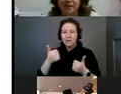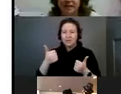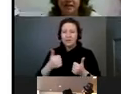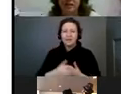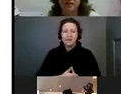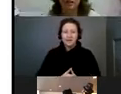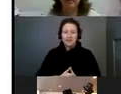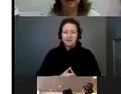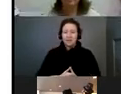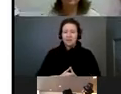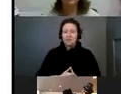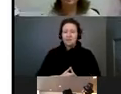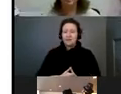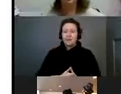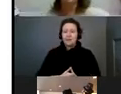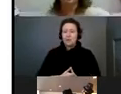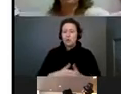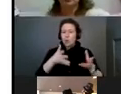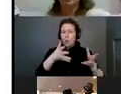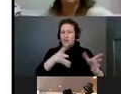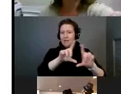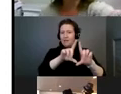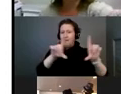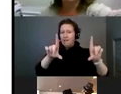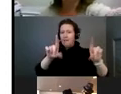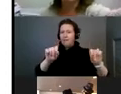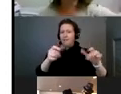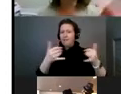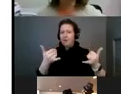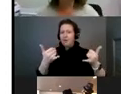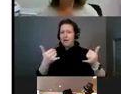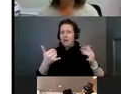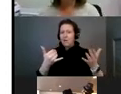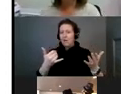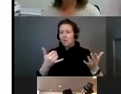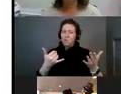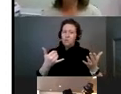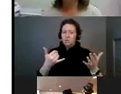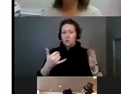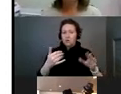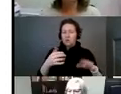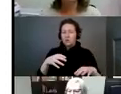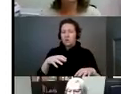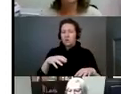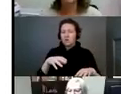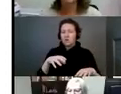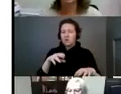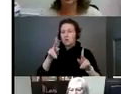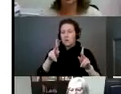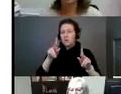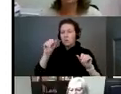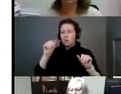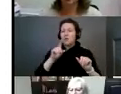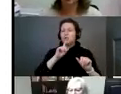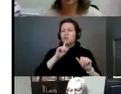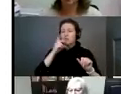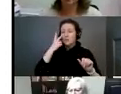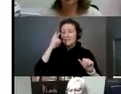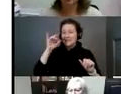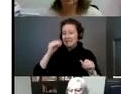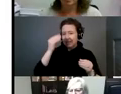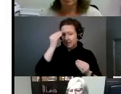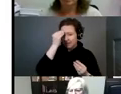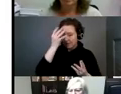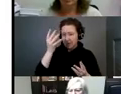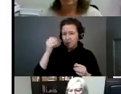I would like you to leave that slide up there just for about maybe 30 more seconds. So people can be sure they see that information